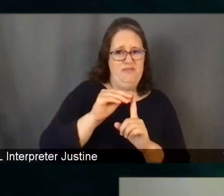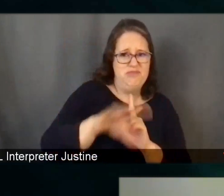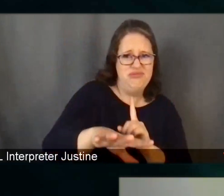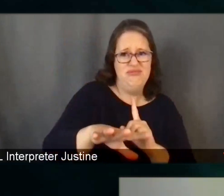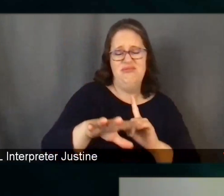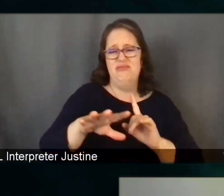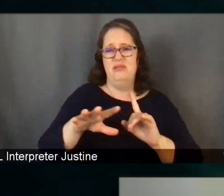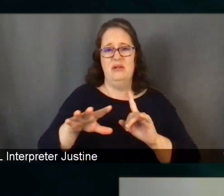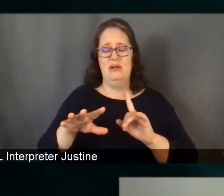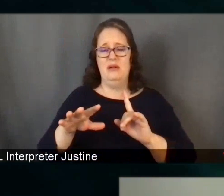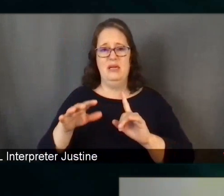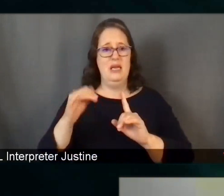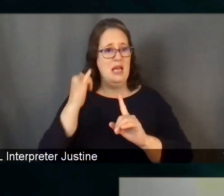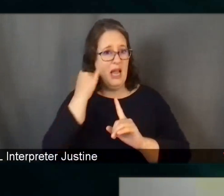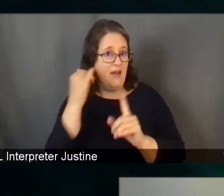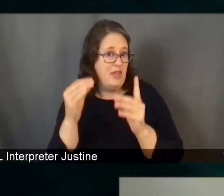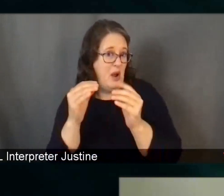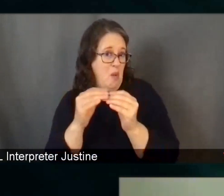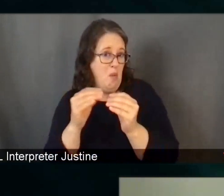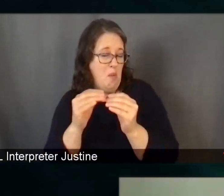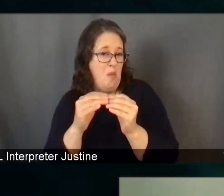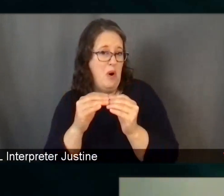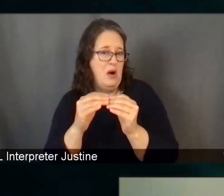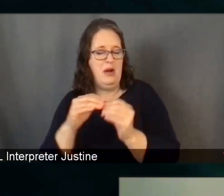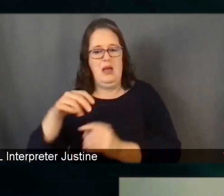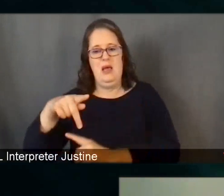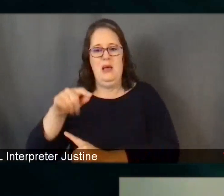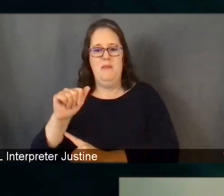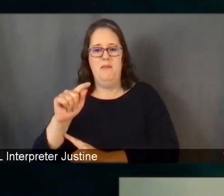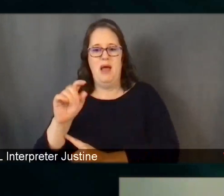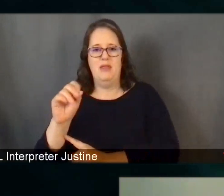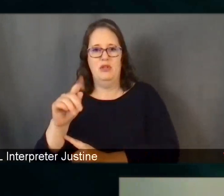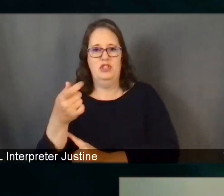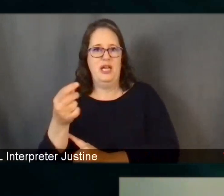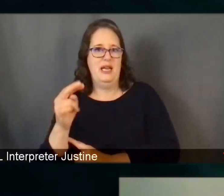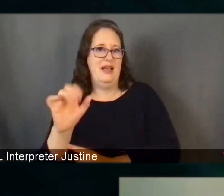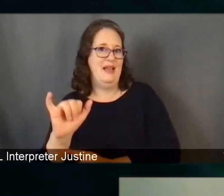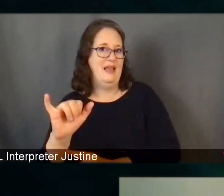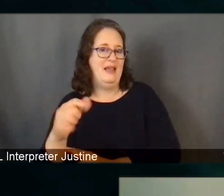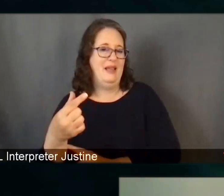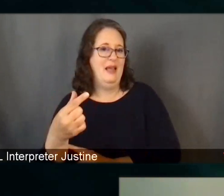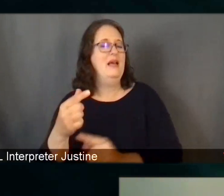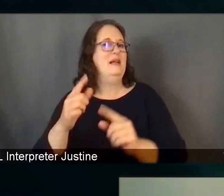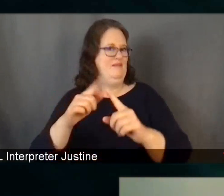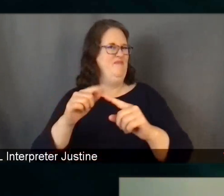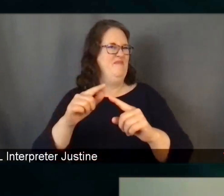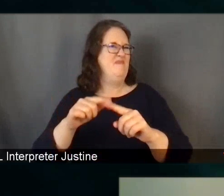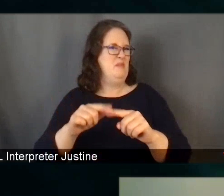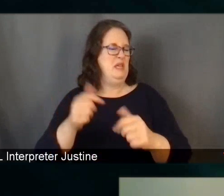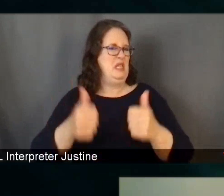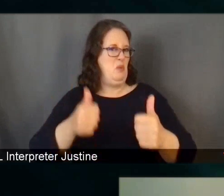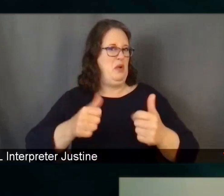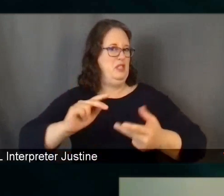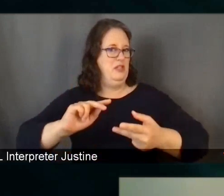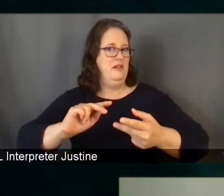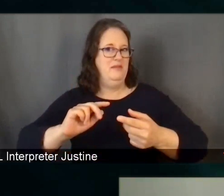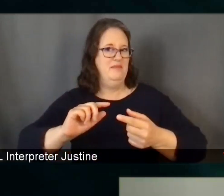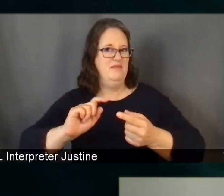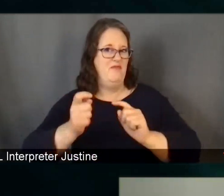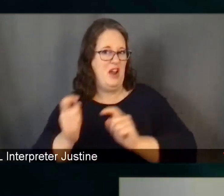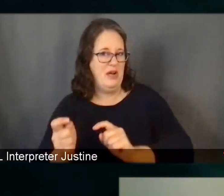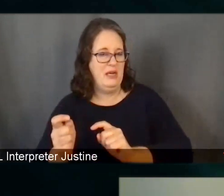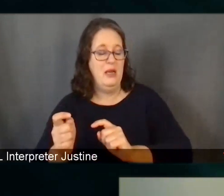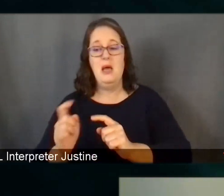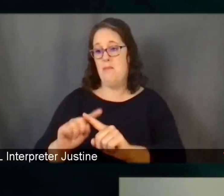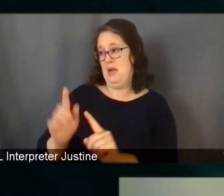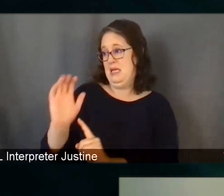pathogenic, probably varies from variant to variant. But that's the bad news. They're appearing. The good news is vaccines appear to work against them.